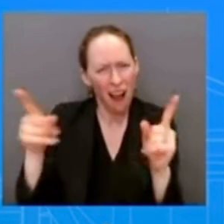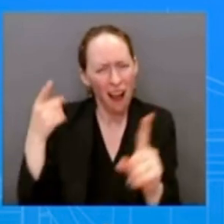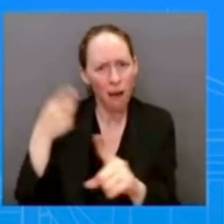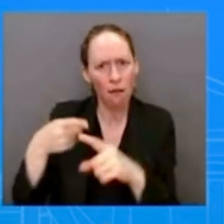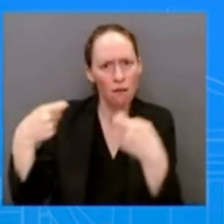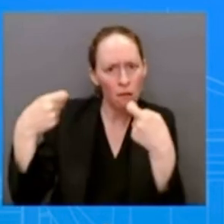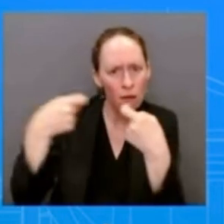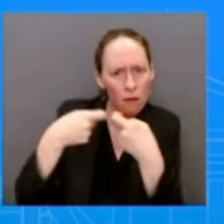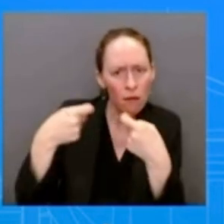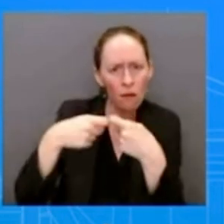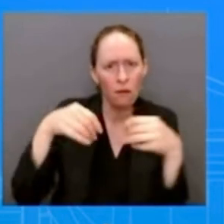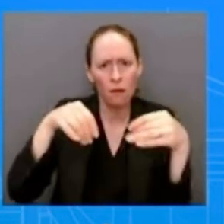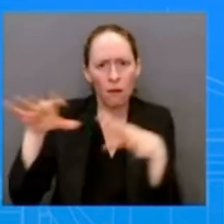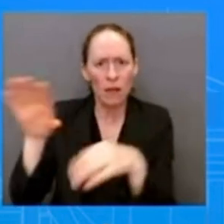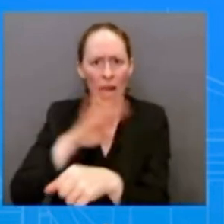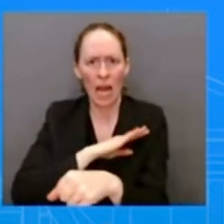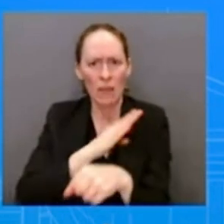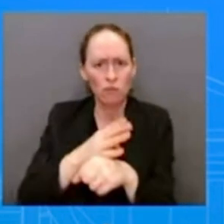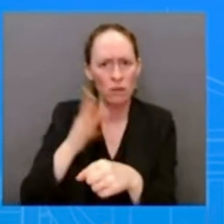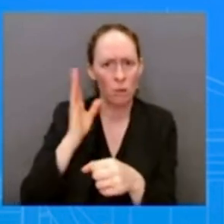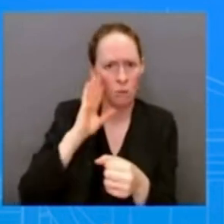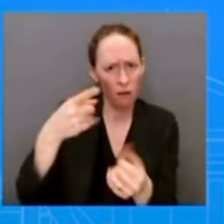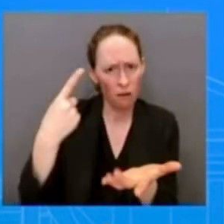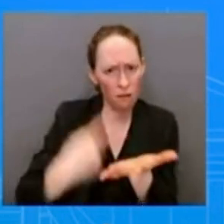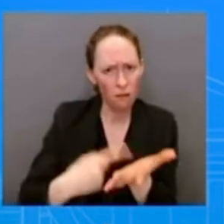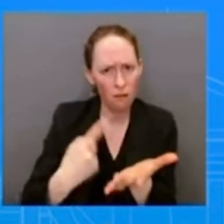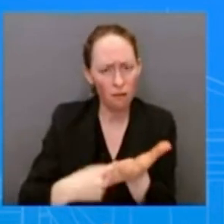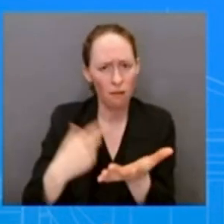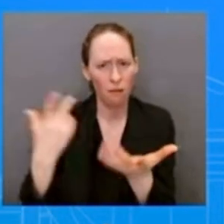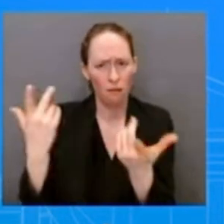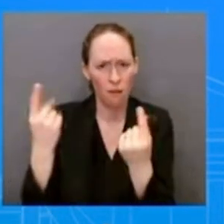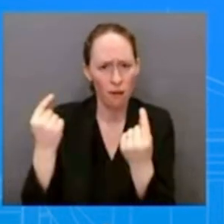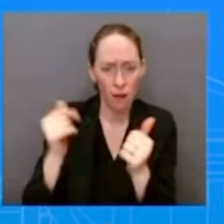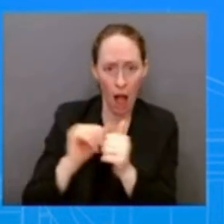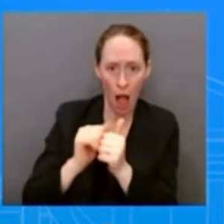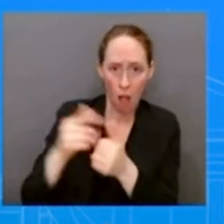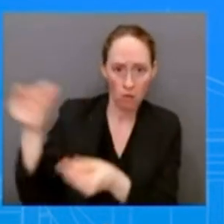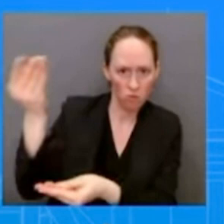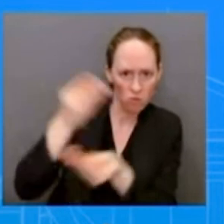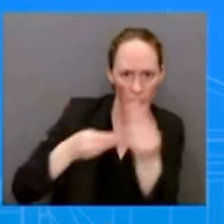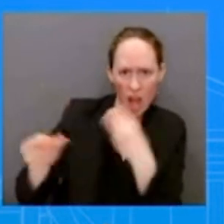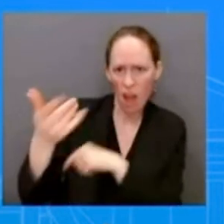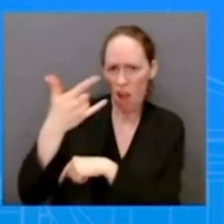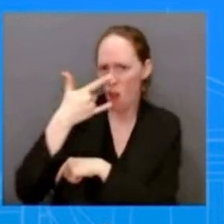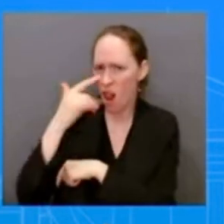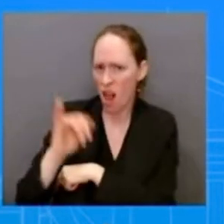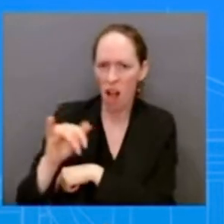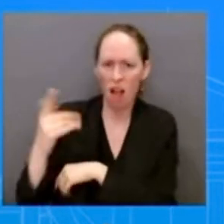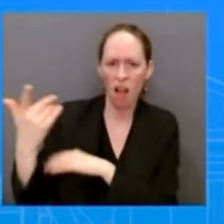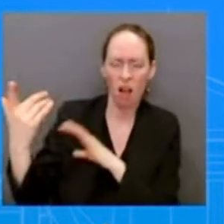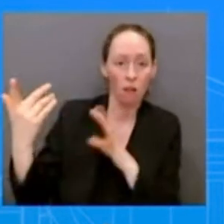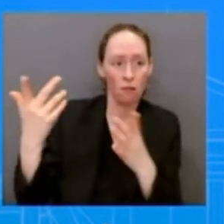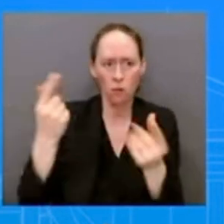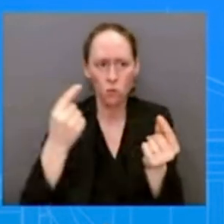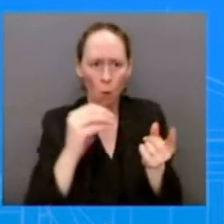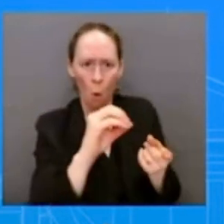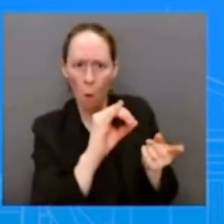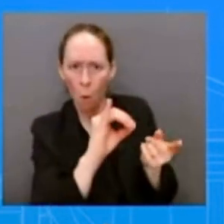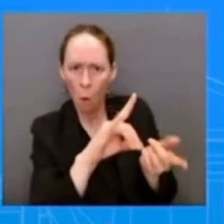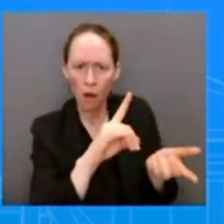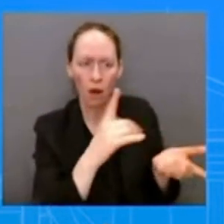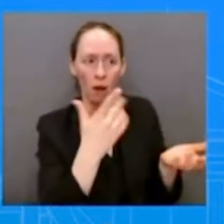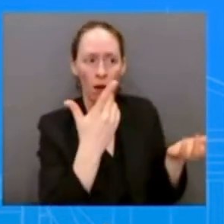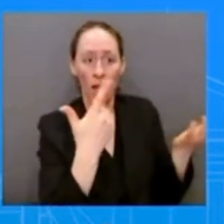exports into the U.S. from Canada again I'm not going to get too far ahead of specifics I think energy security clearly will be on the agenda as well as clean energy